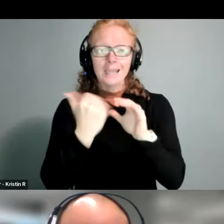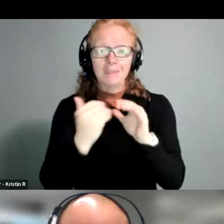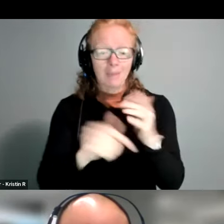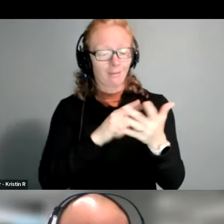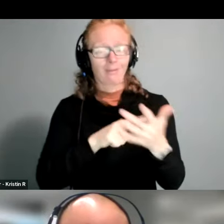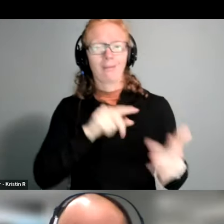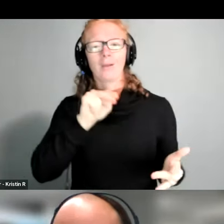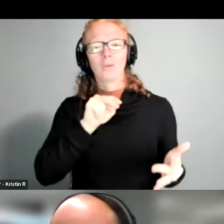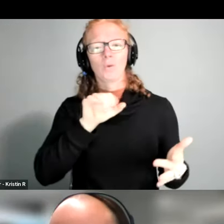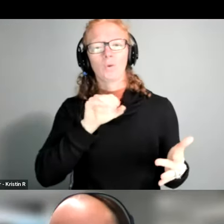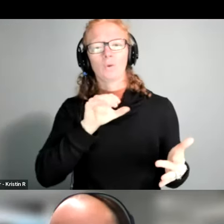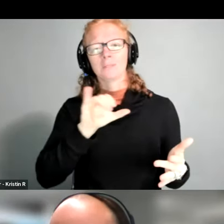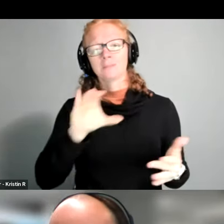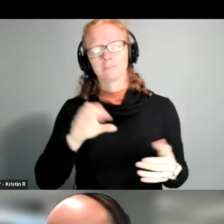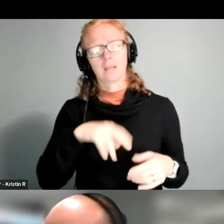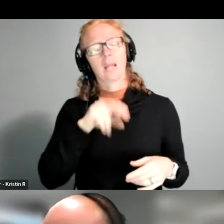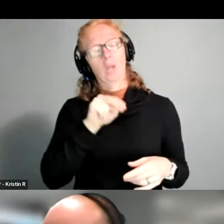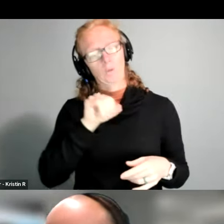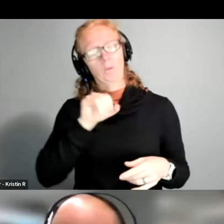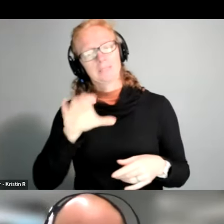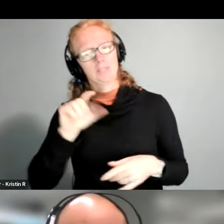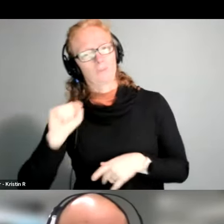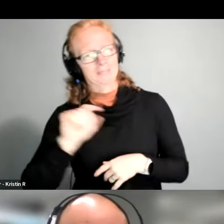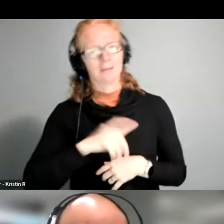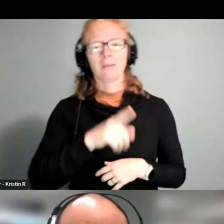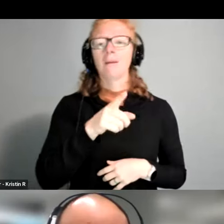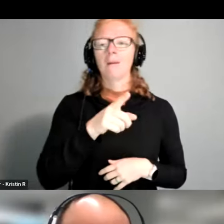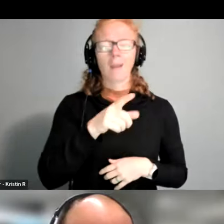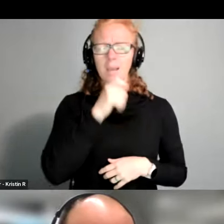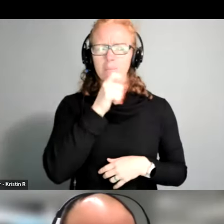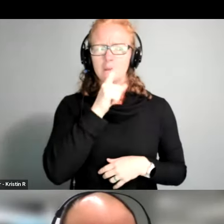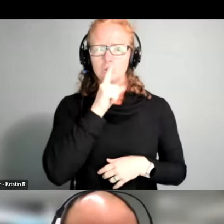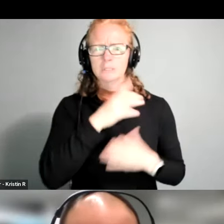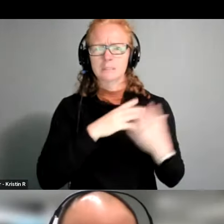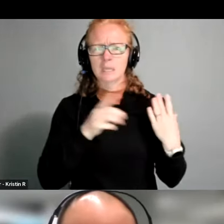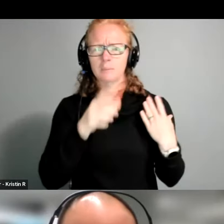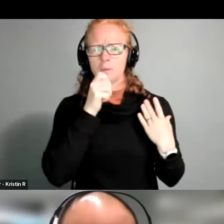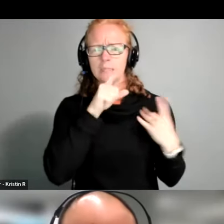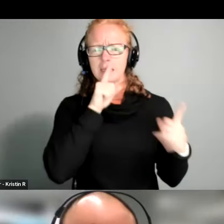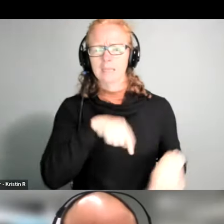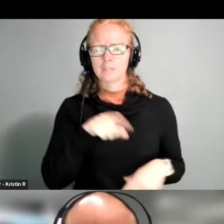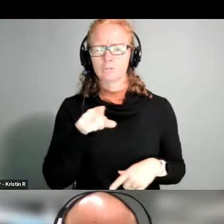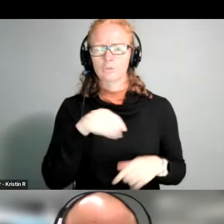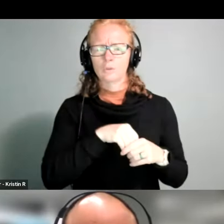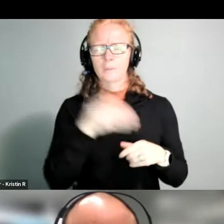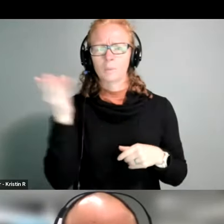transit as well but just a couple of the questions i don't think you got you in your presentation um